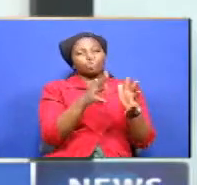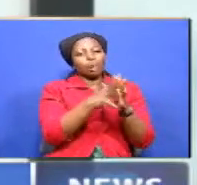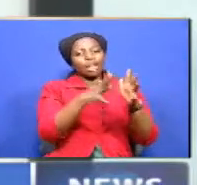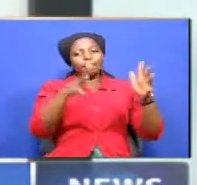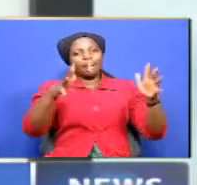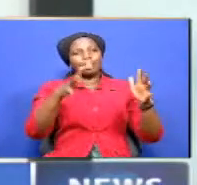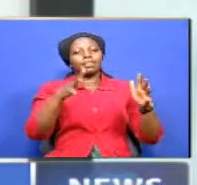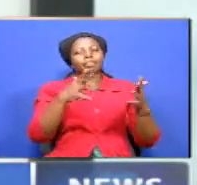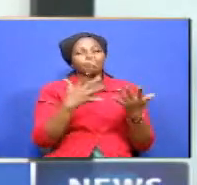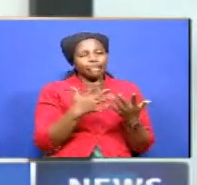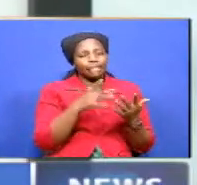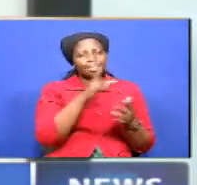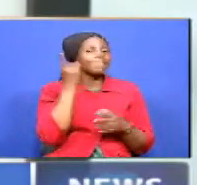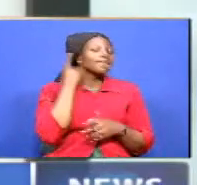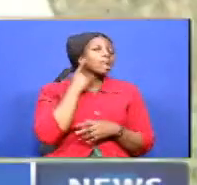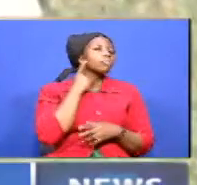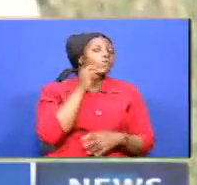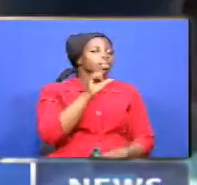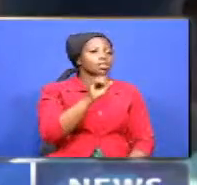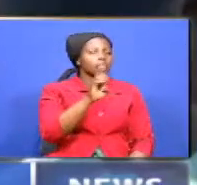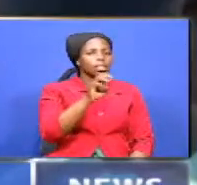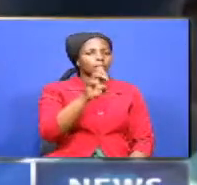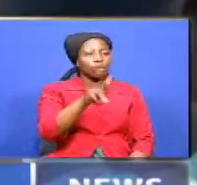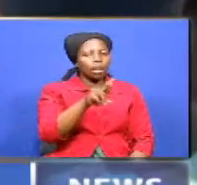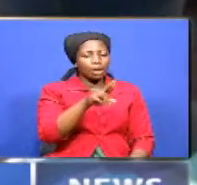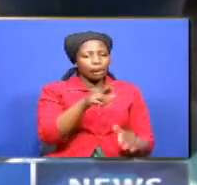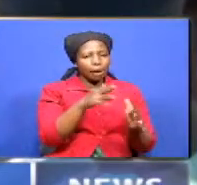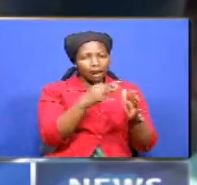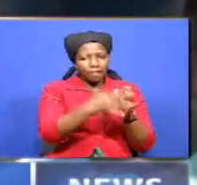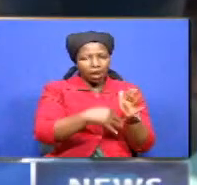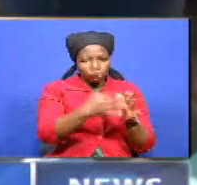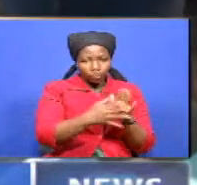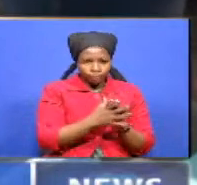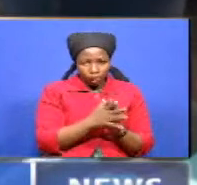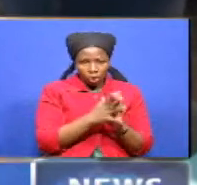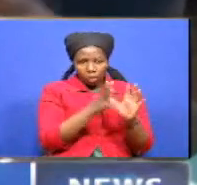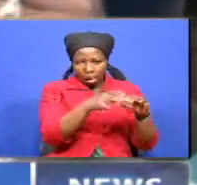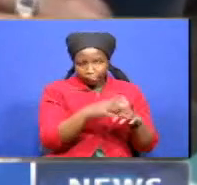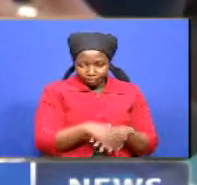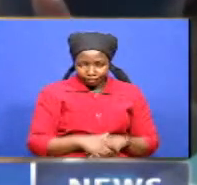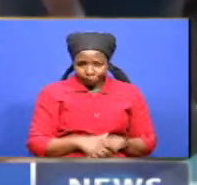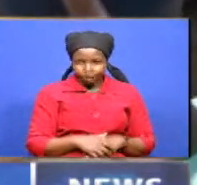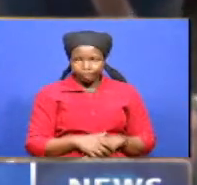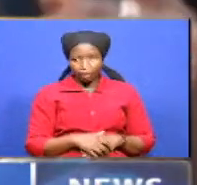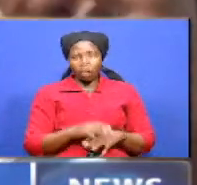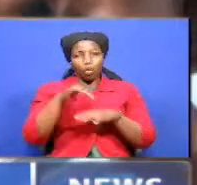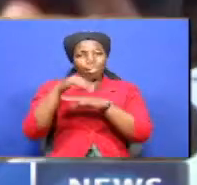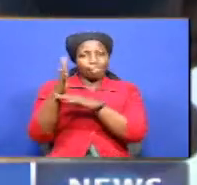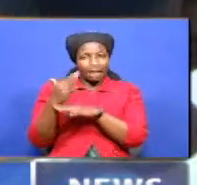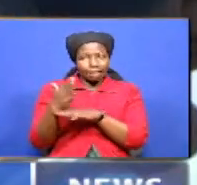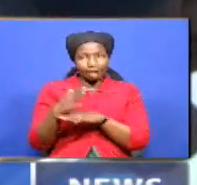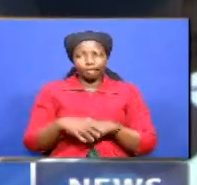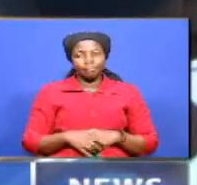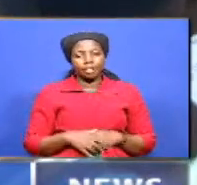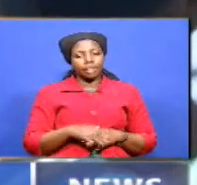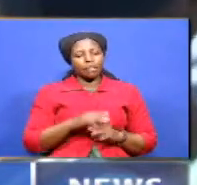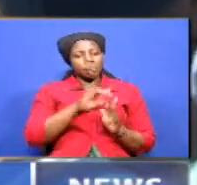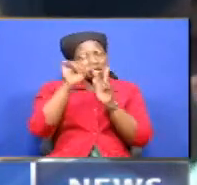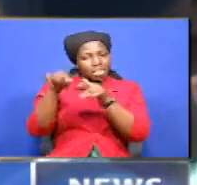by the dendora sewerage plan it was on thursday tulikuja hapa na ps muragori